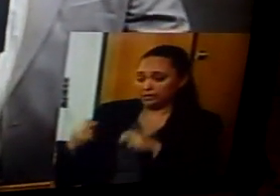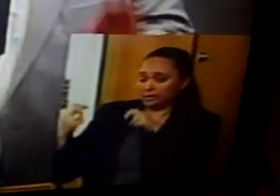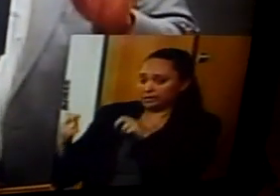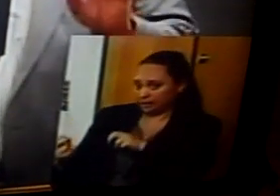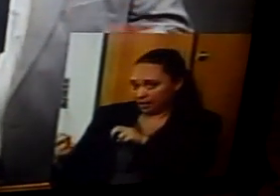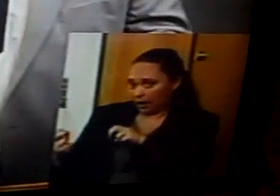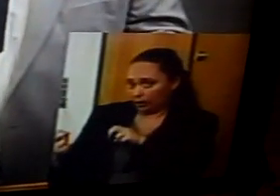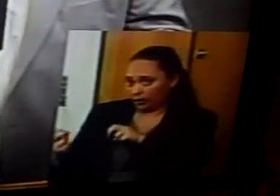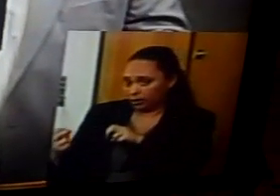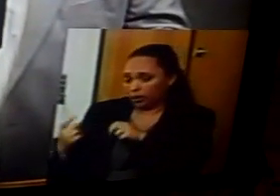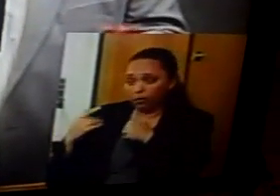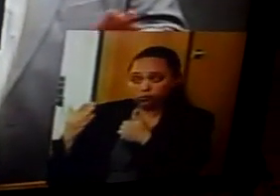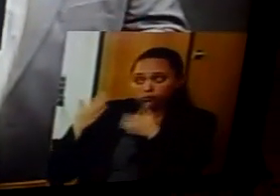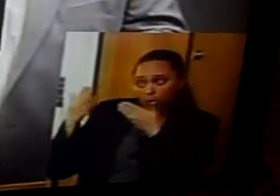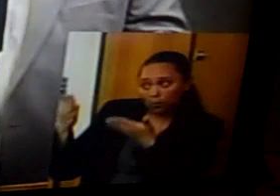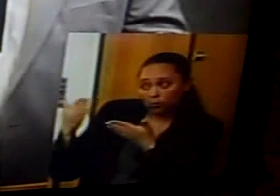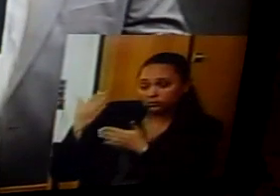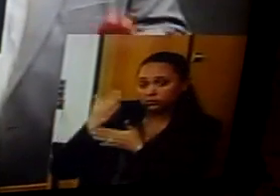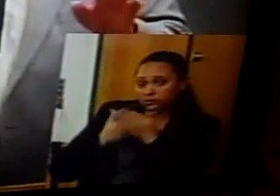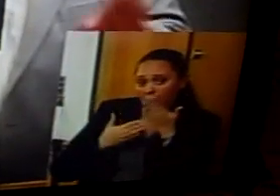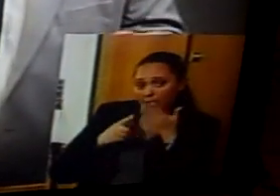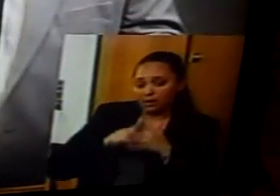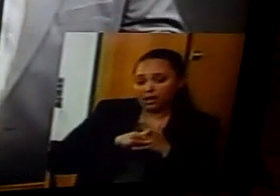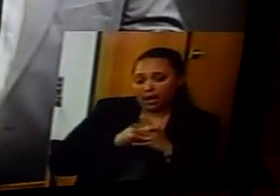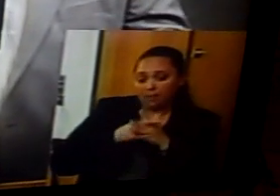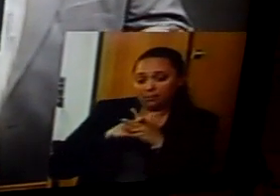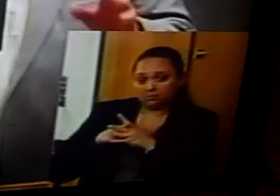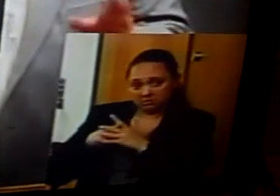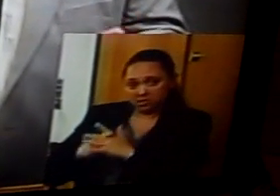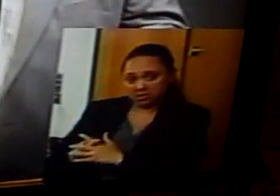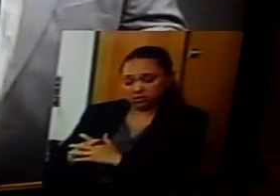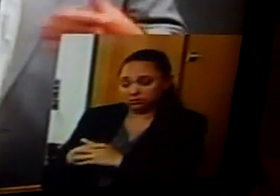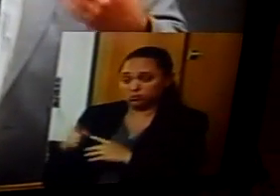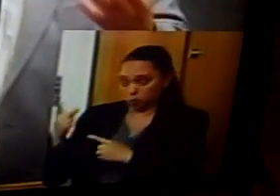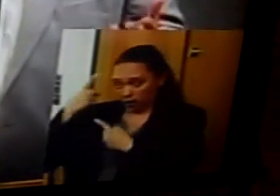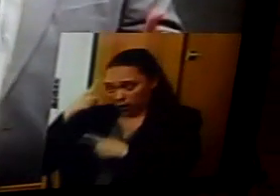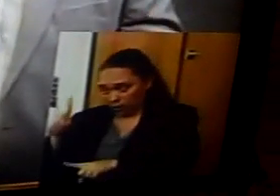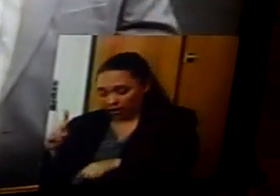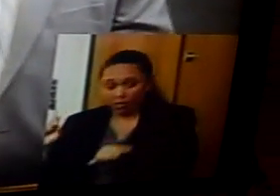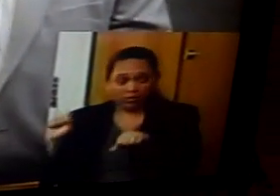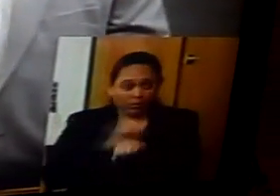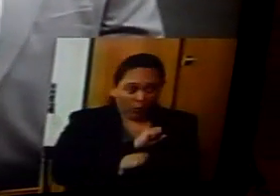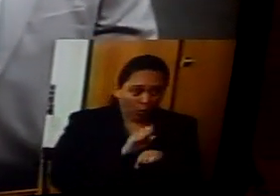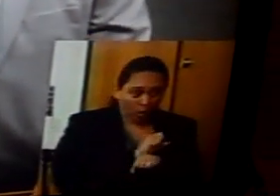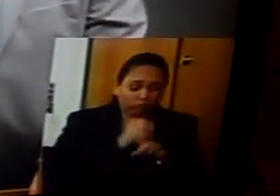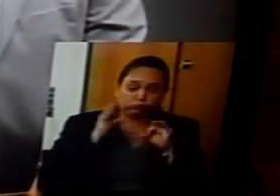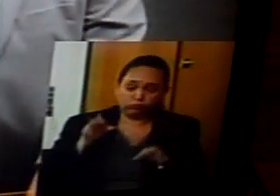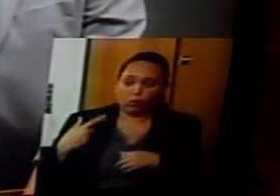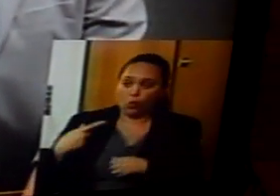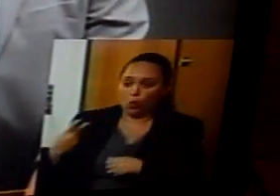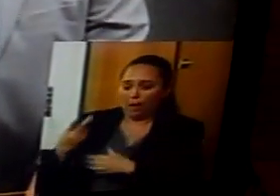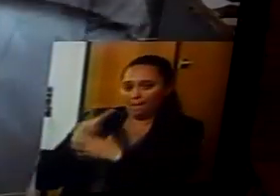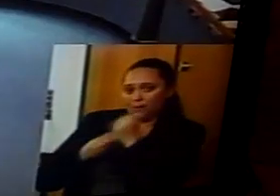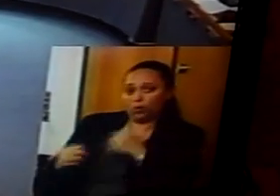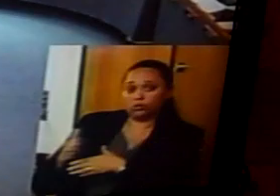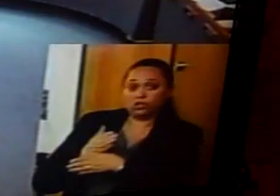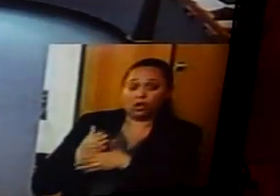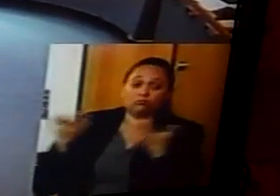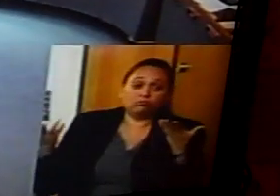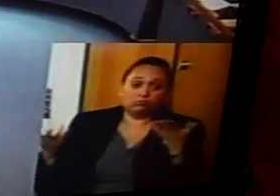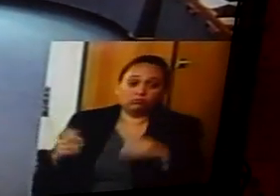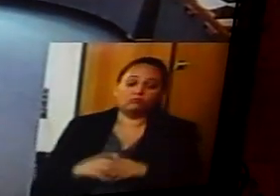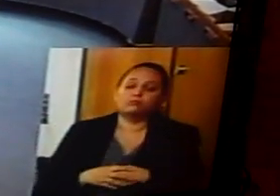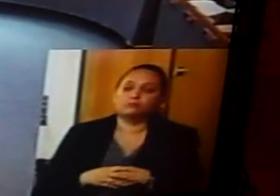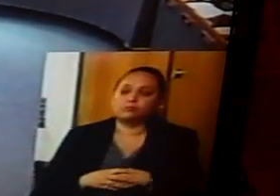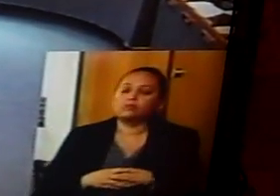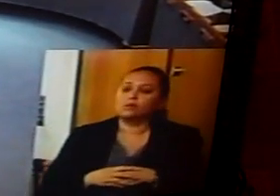with you, propose certain implementations, you agree to it, they work, we both share. And I think to give further